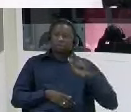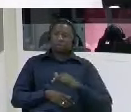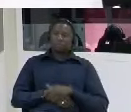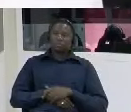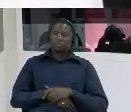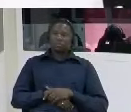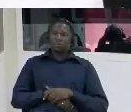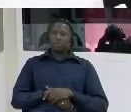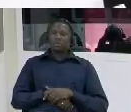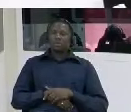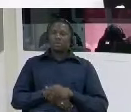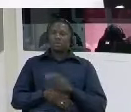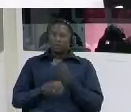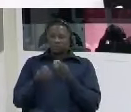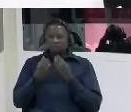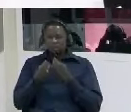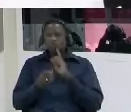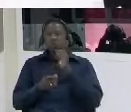please